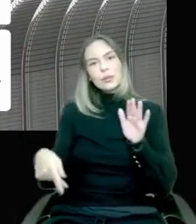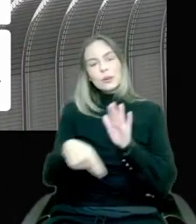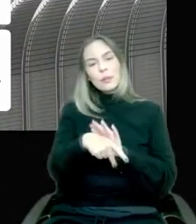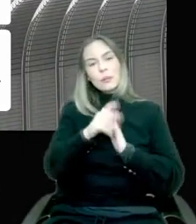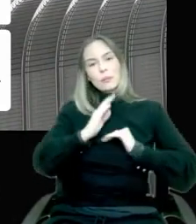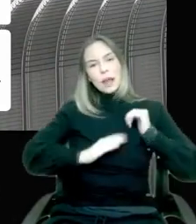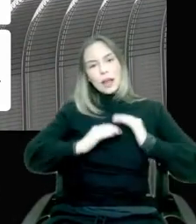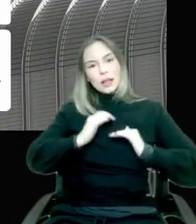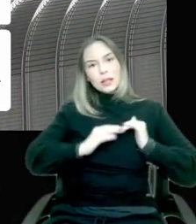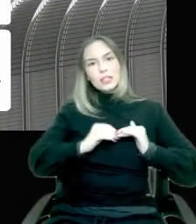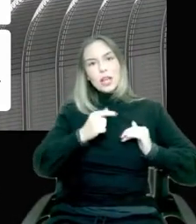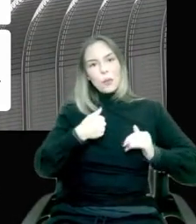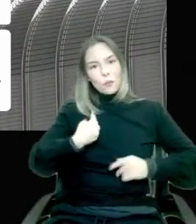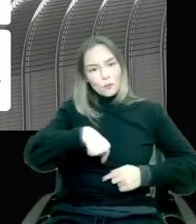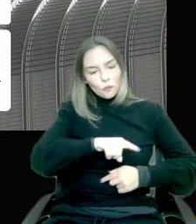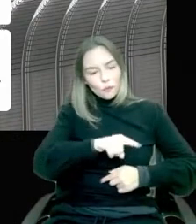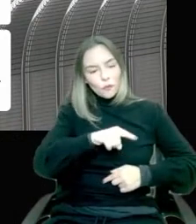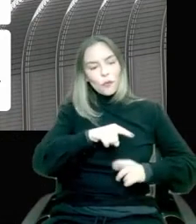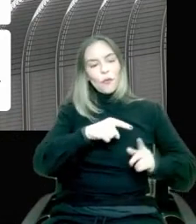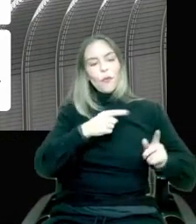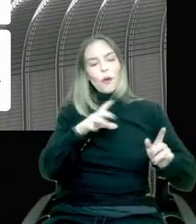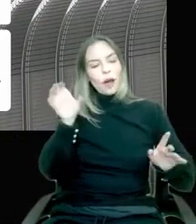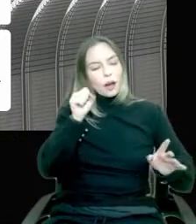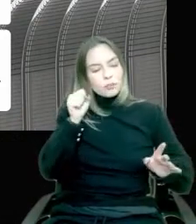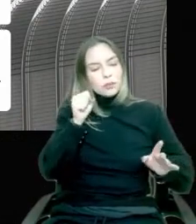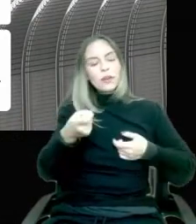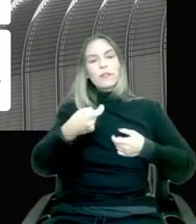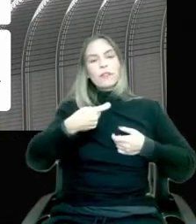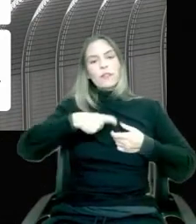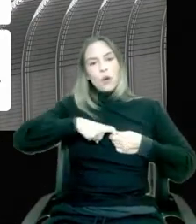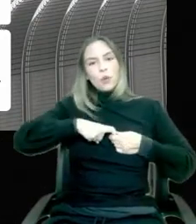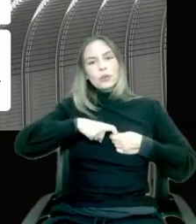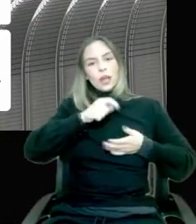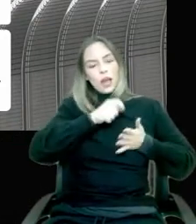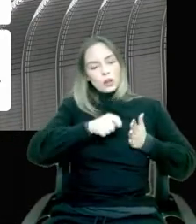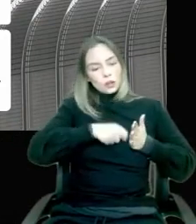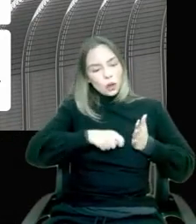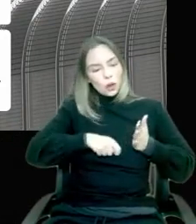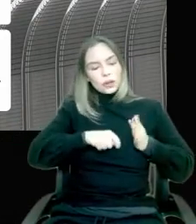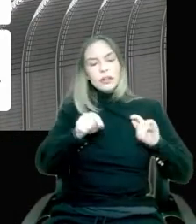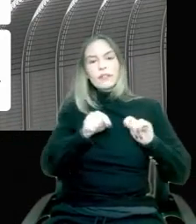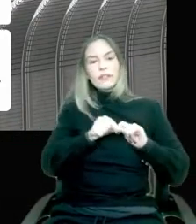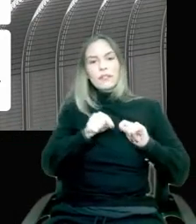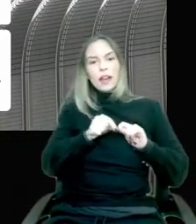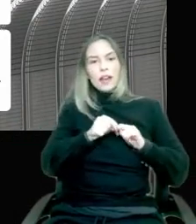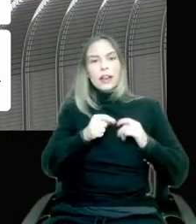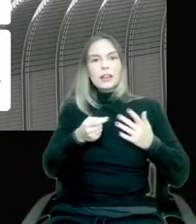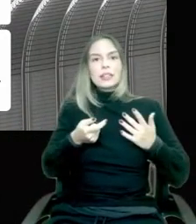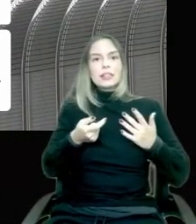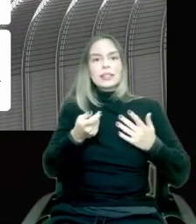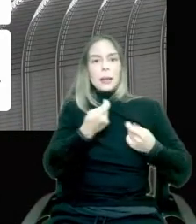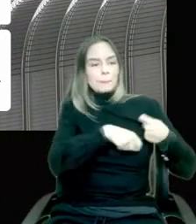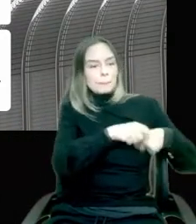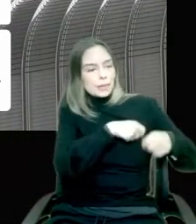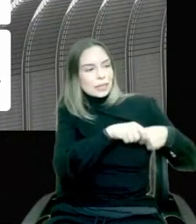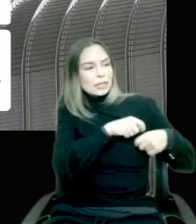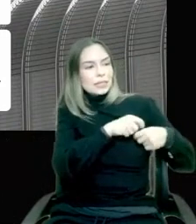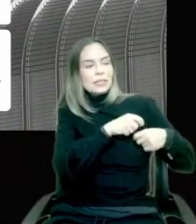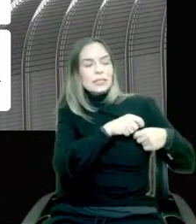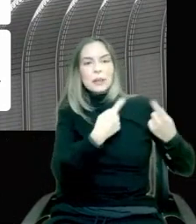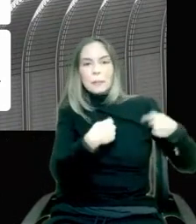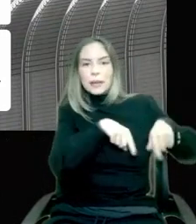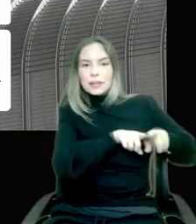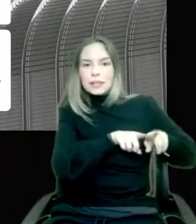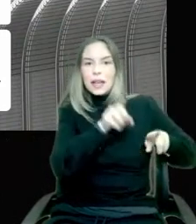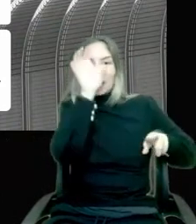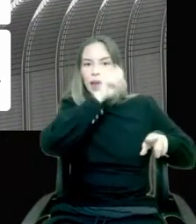go and I hear, I listen, I come back, I send a note to my, you know, business partner or anybody else, learn. We do